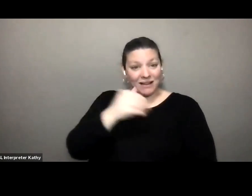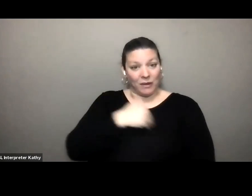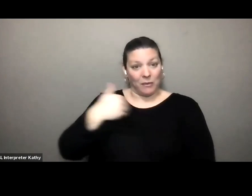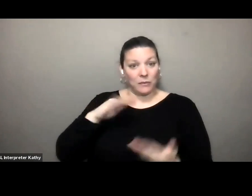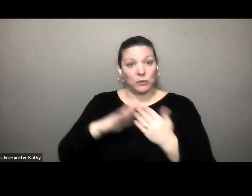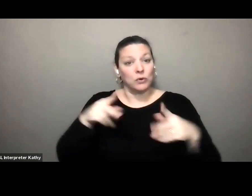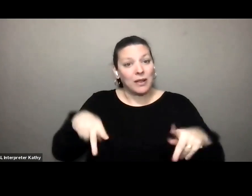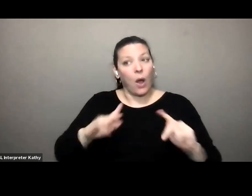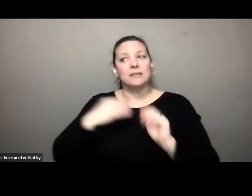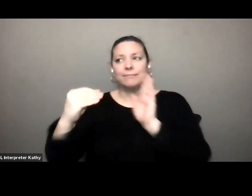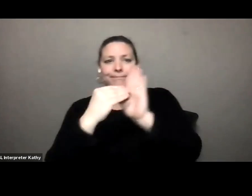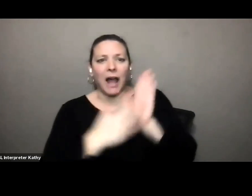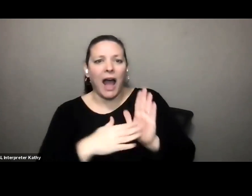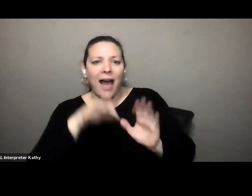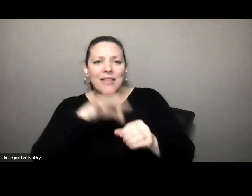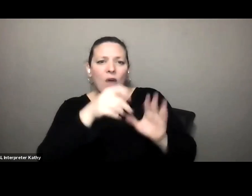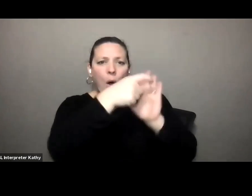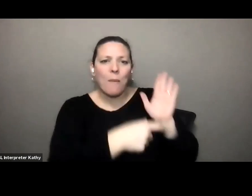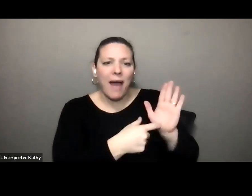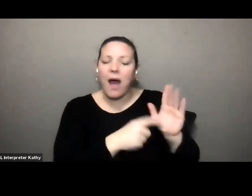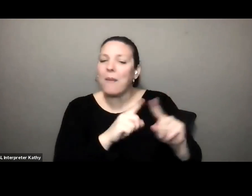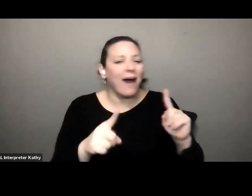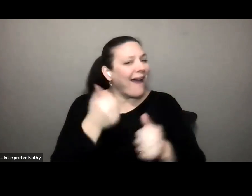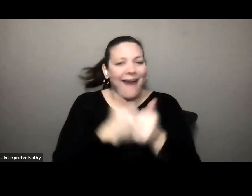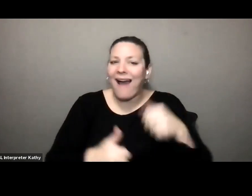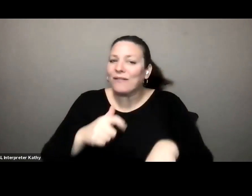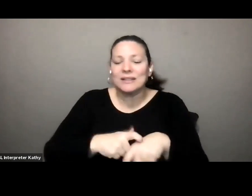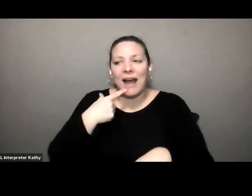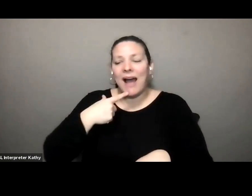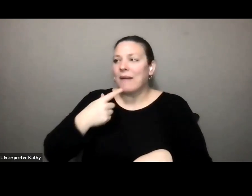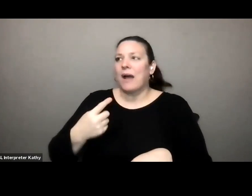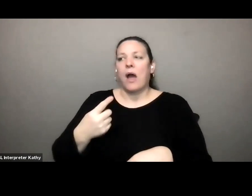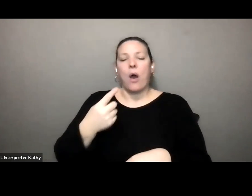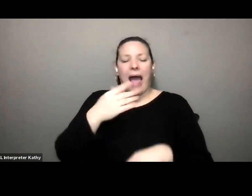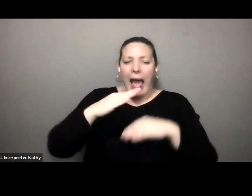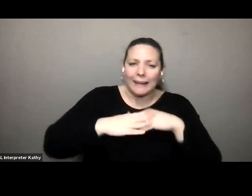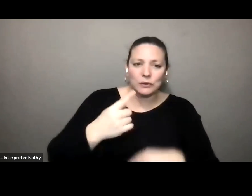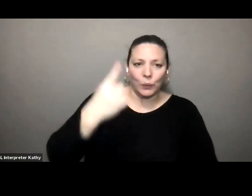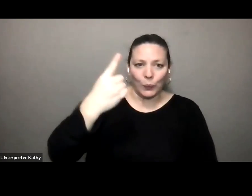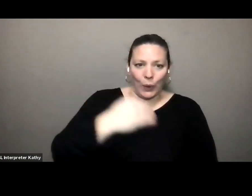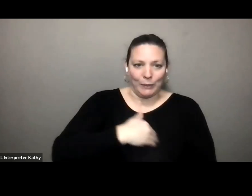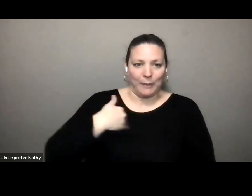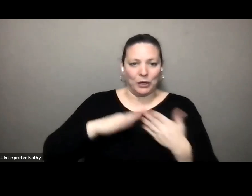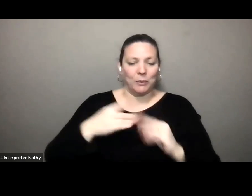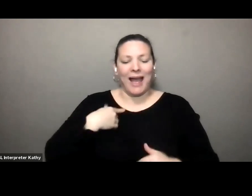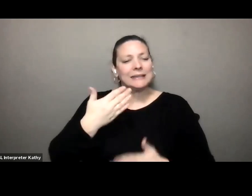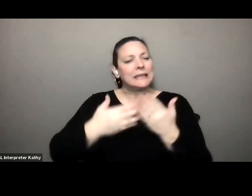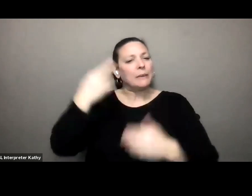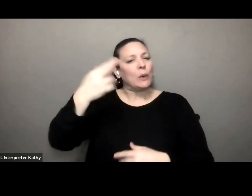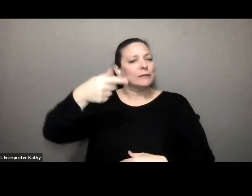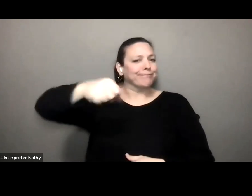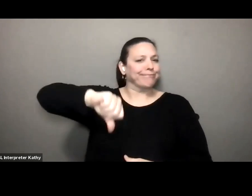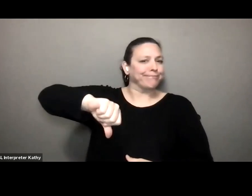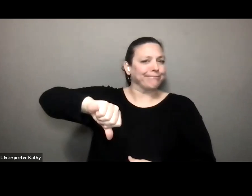sales tax unfortunately we've fallen short each time one of at least one of the member communities has had some sort of reason or justification